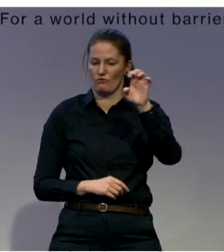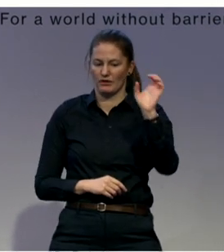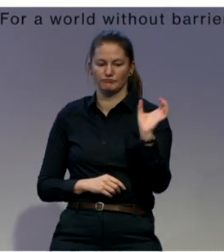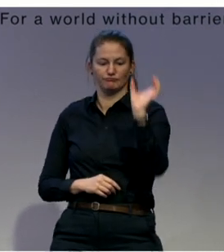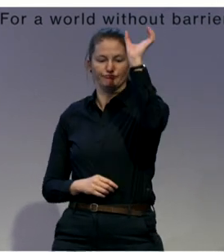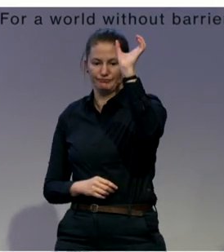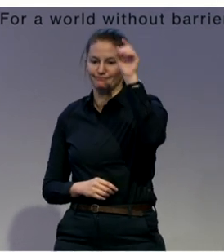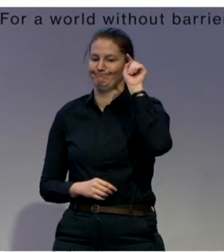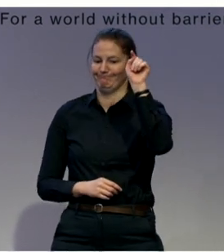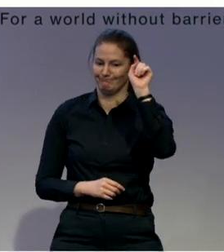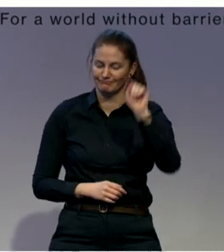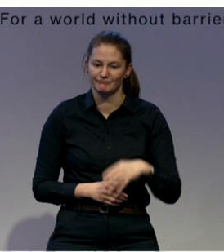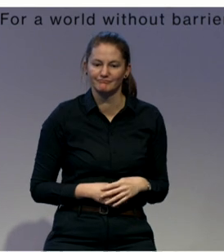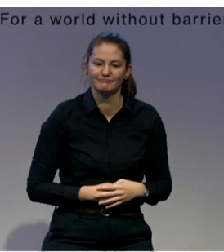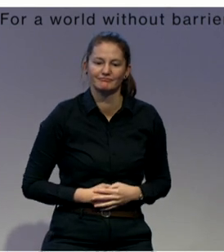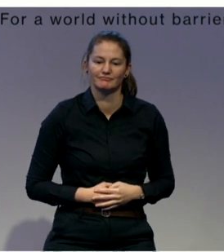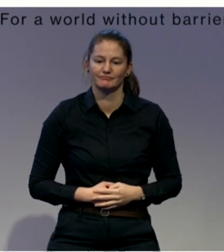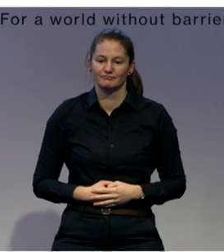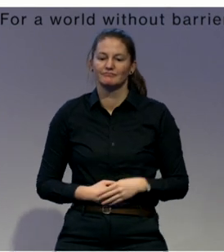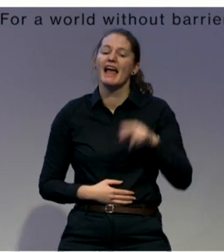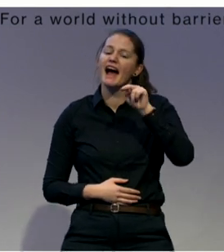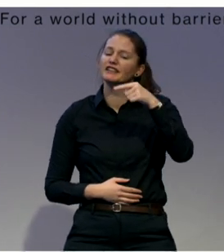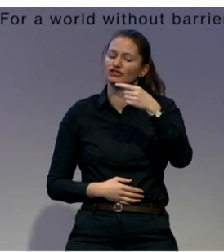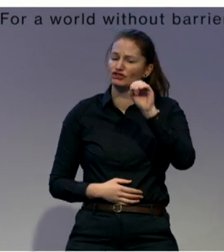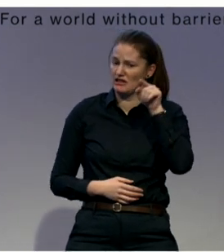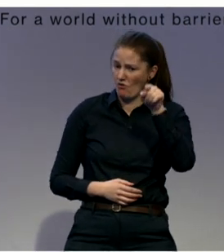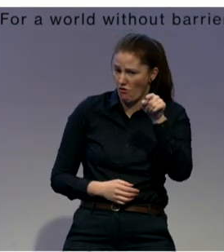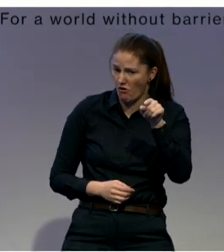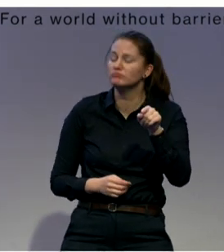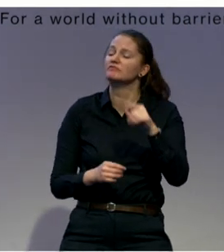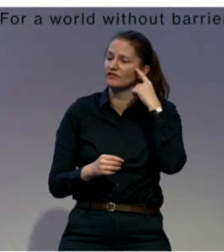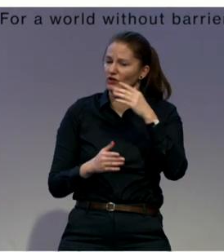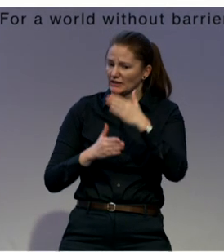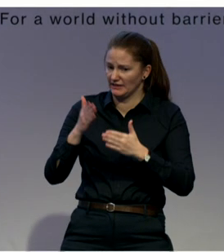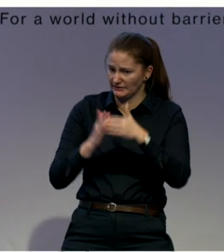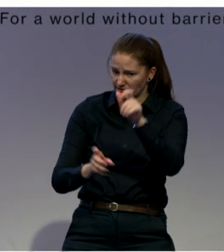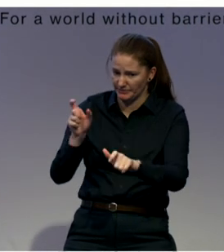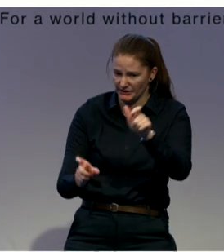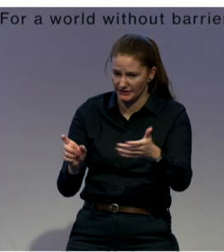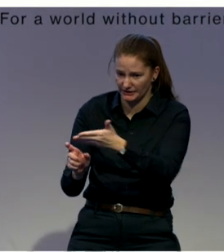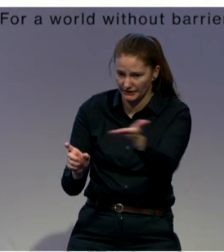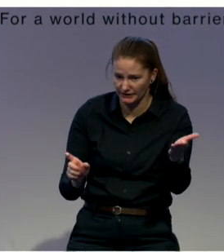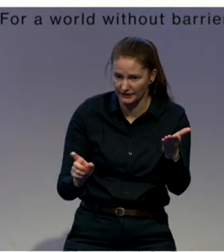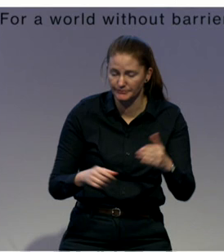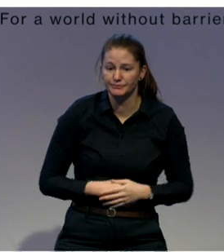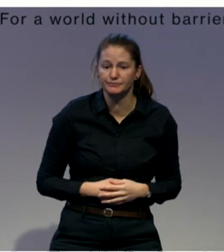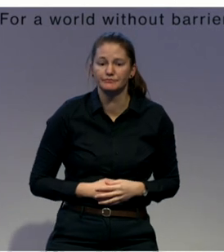with disabilities. And I want to mention that Keystone